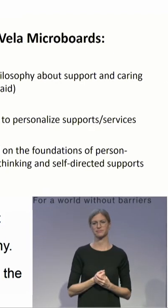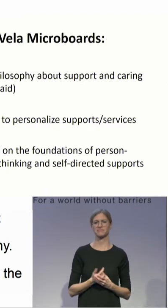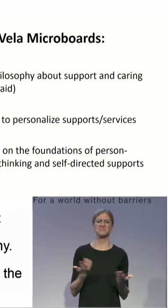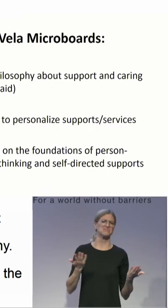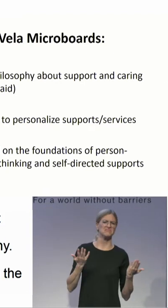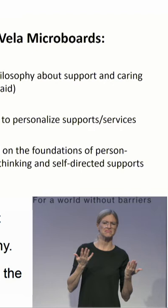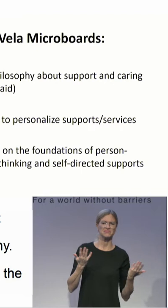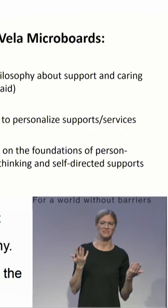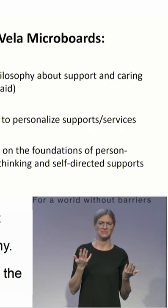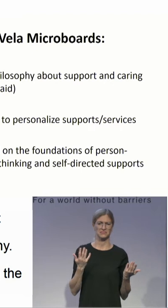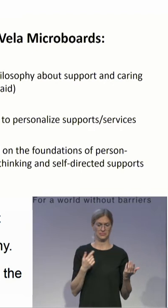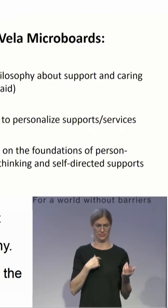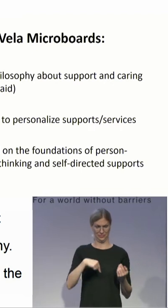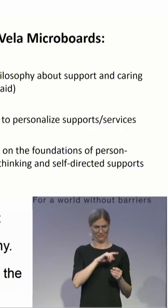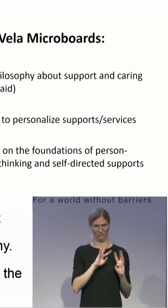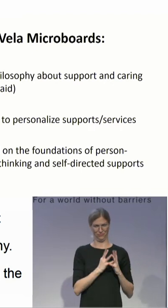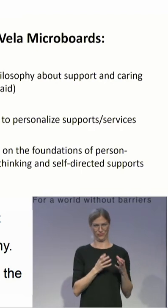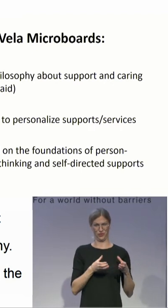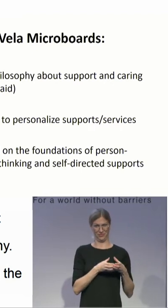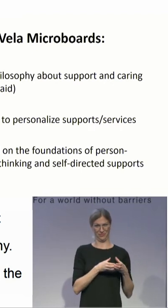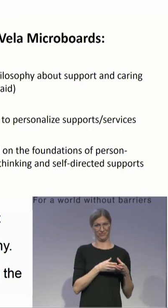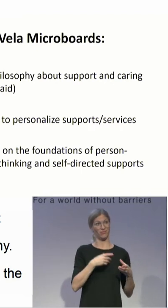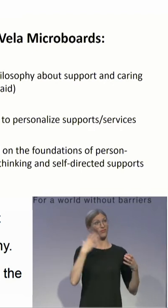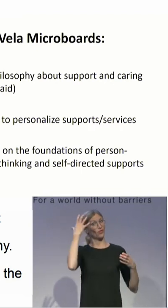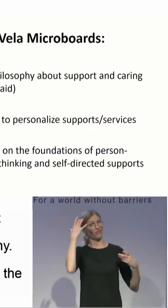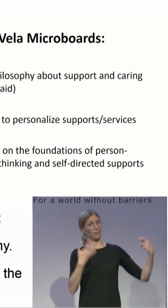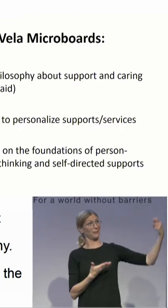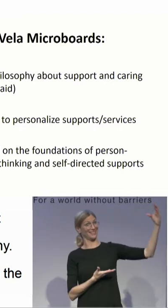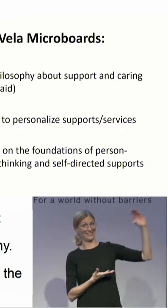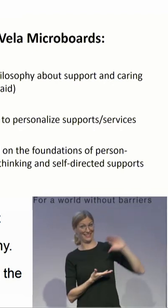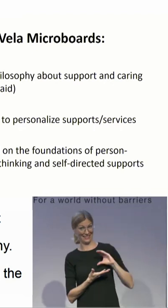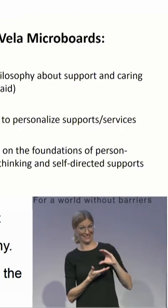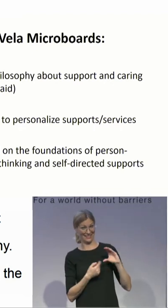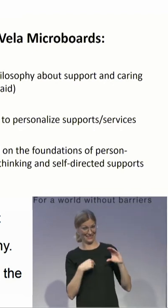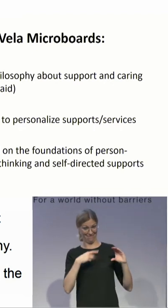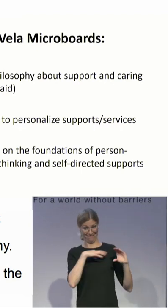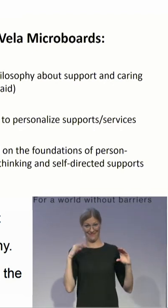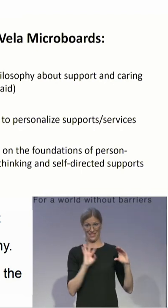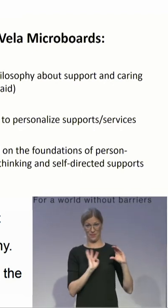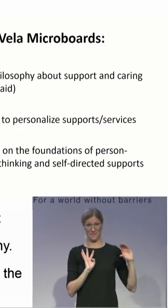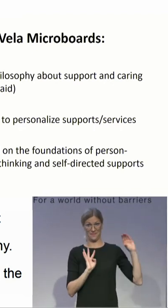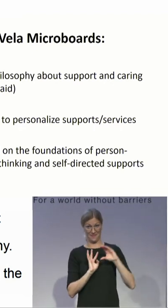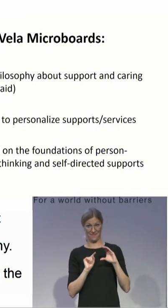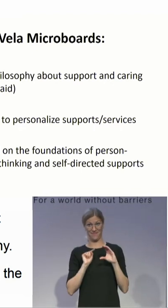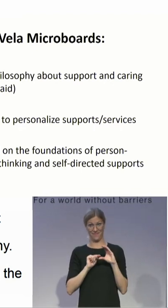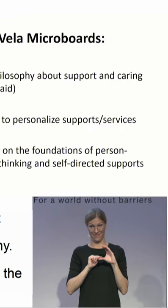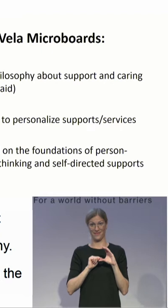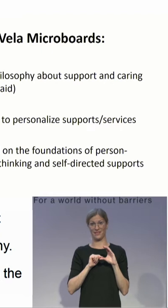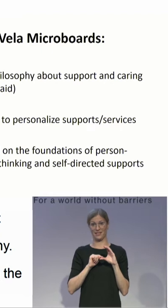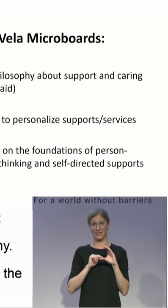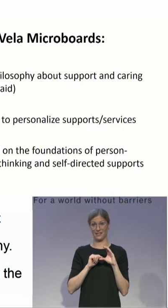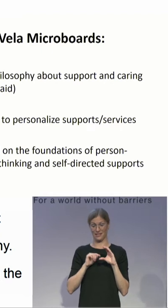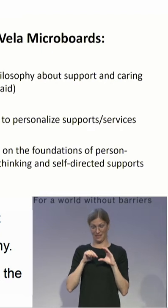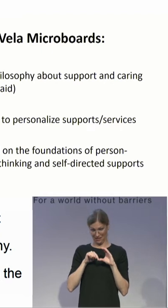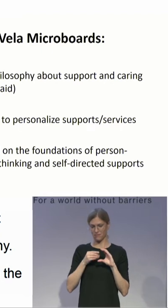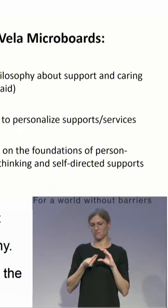receives the money from government that would pay for that support. And that way they can completely customize the supports and services the person wants based